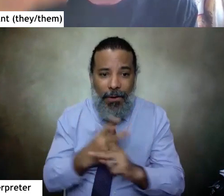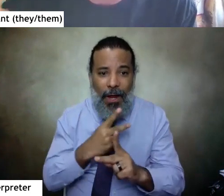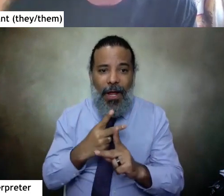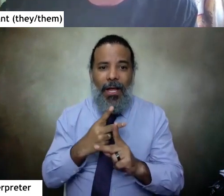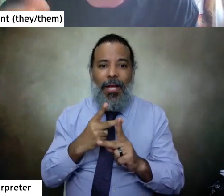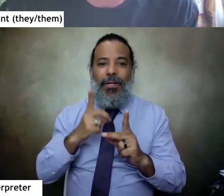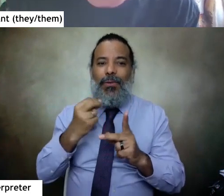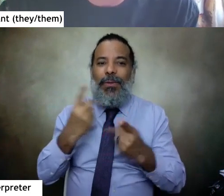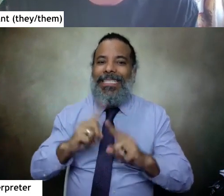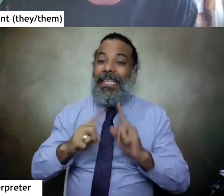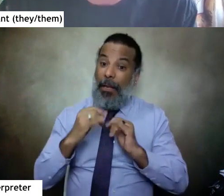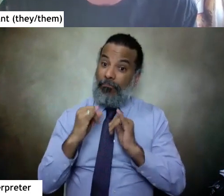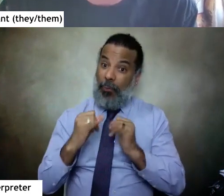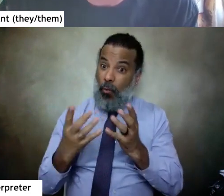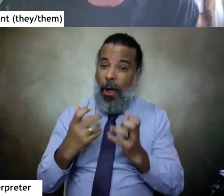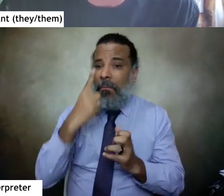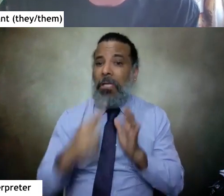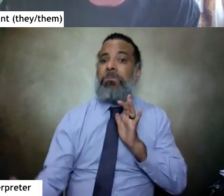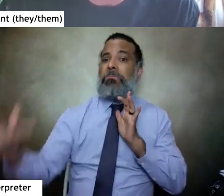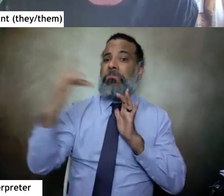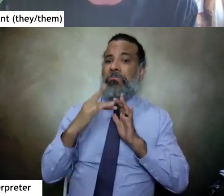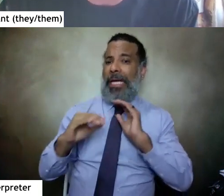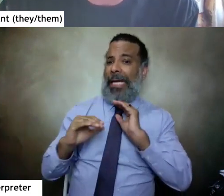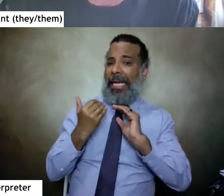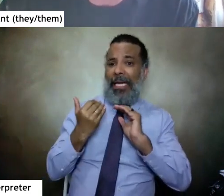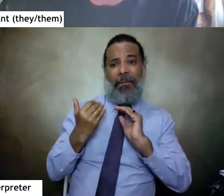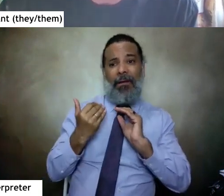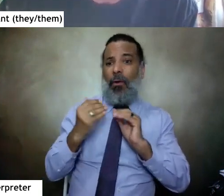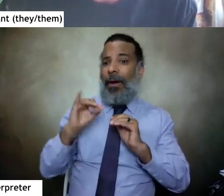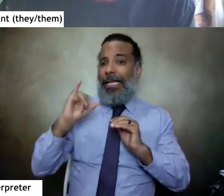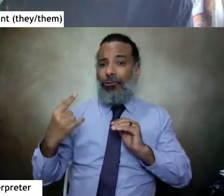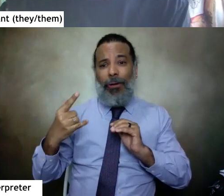do things similar to what i do so feel free to email me or reach out to me on instagram